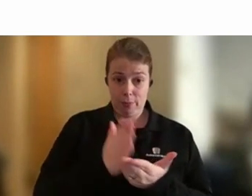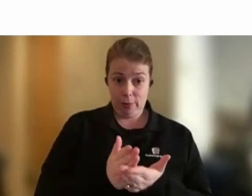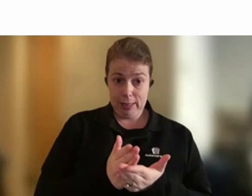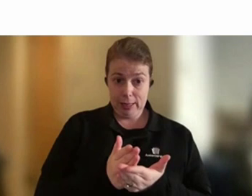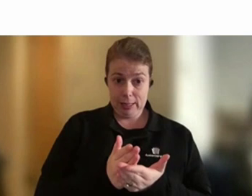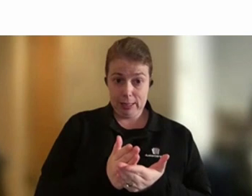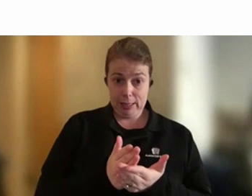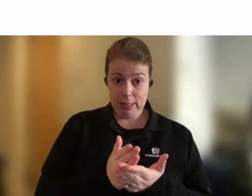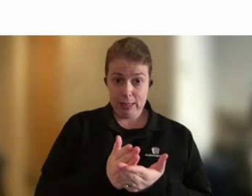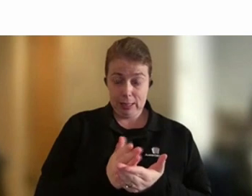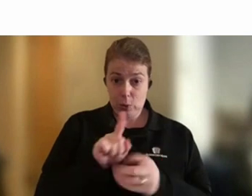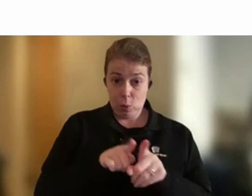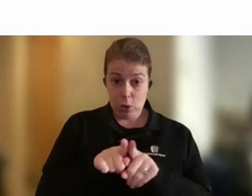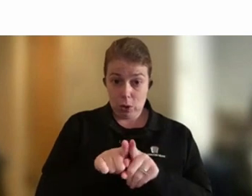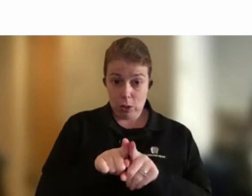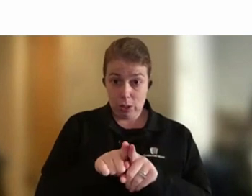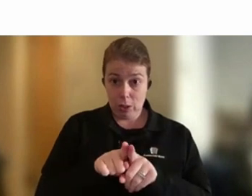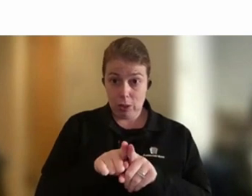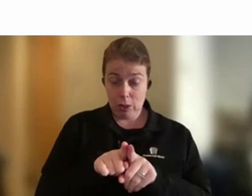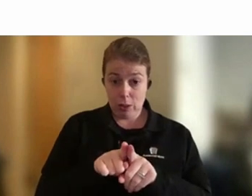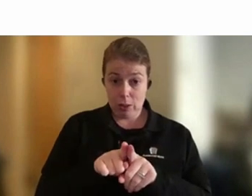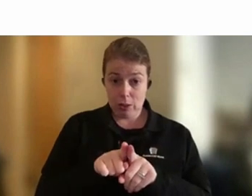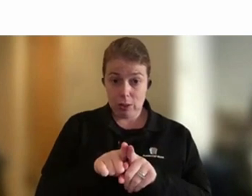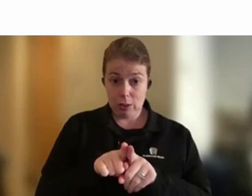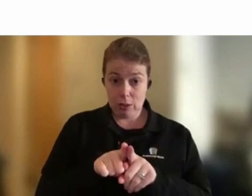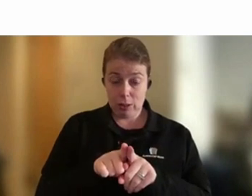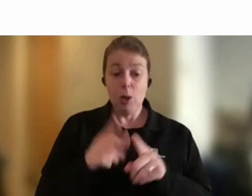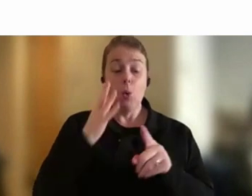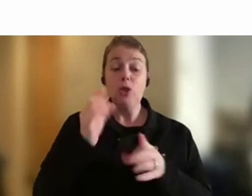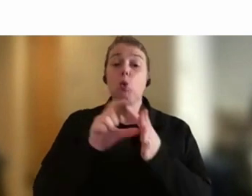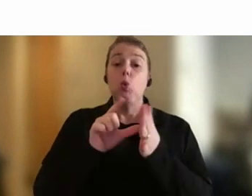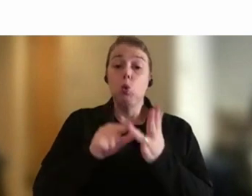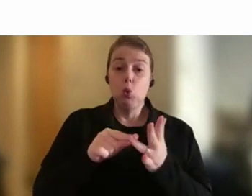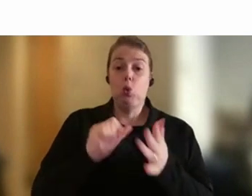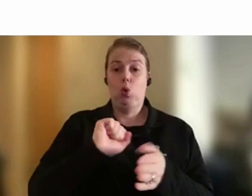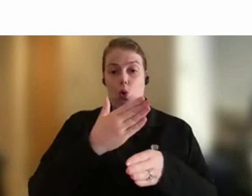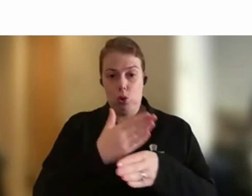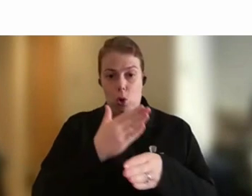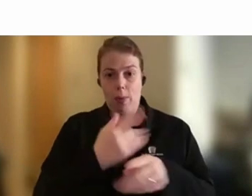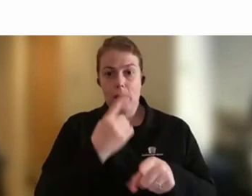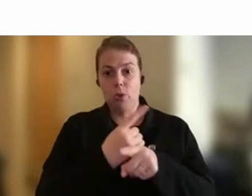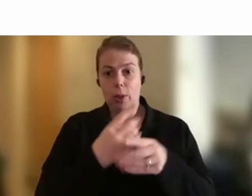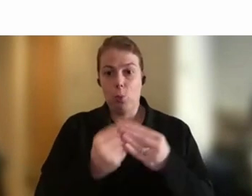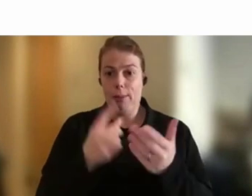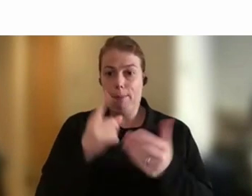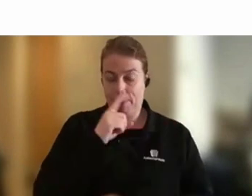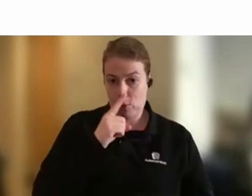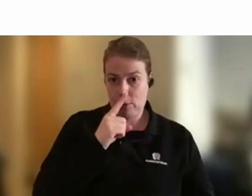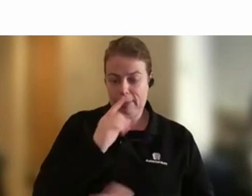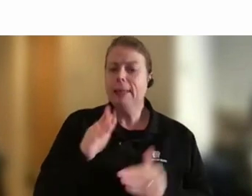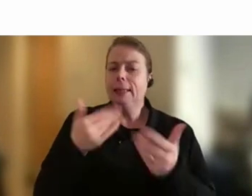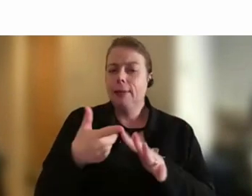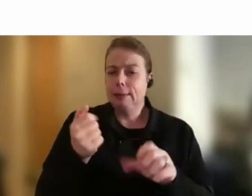that you learn are from doing your job and talking with people. And I'll give an example. Last week I was with some